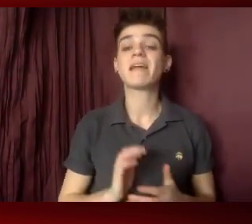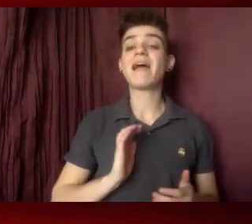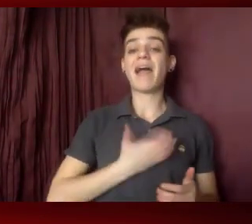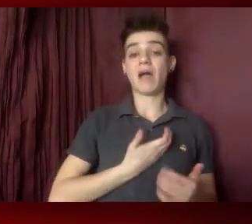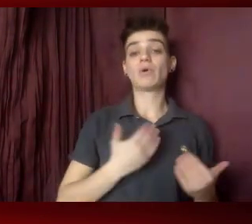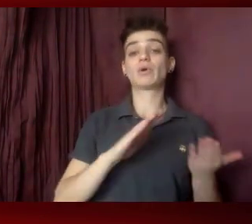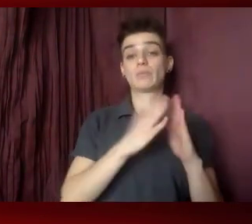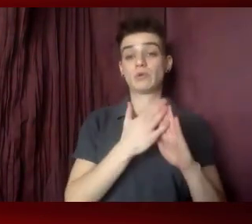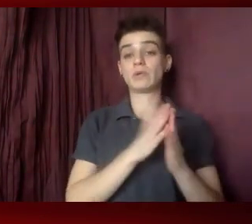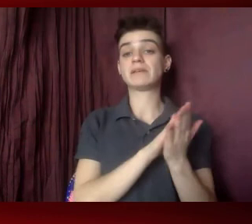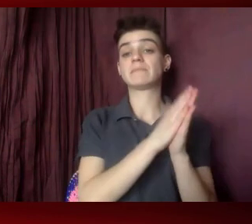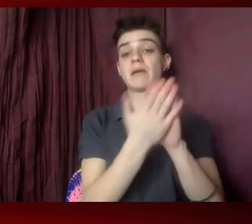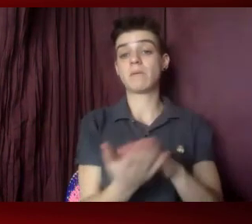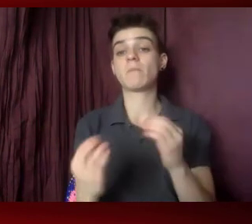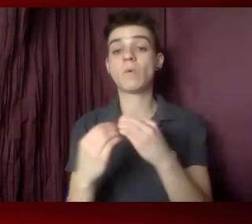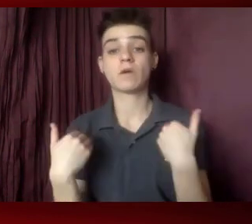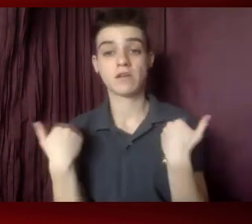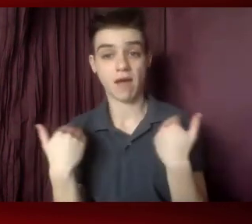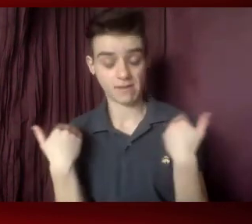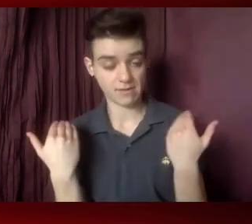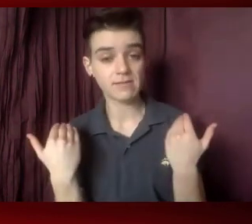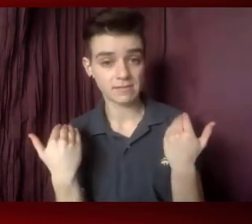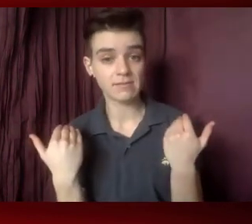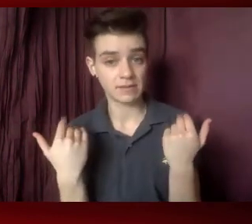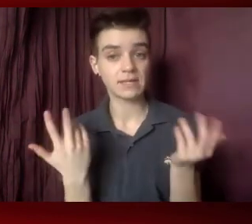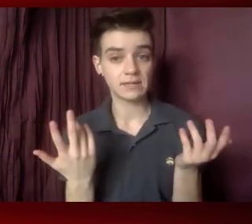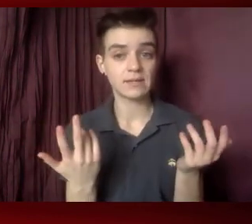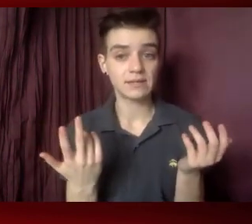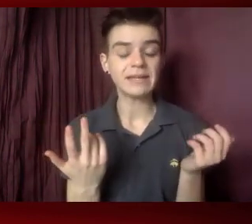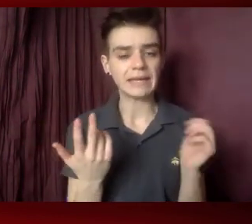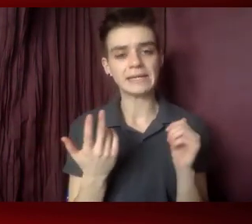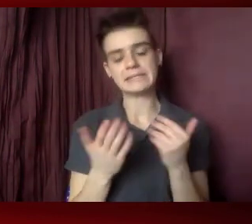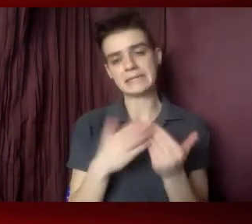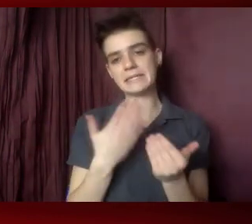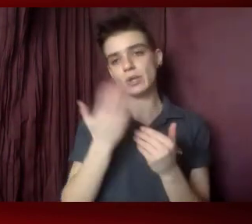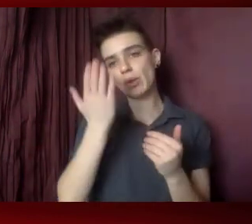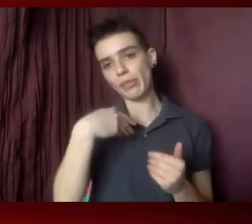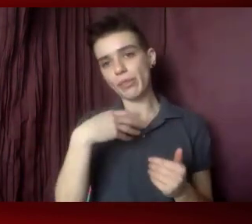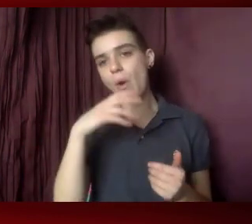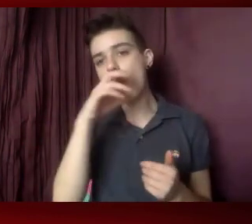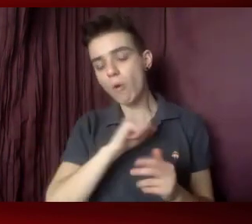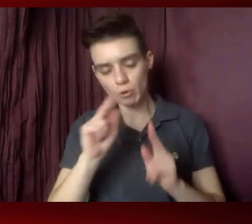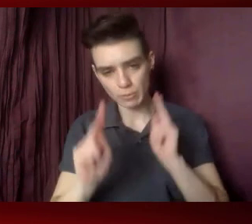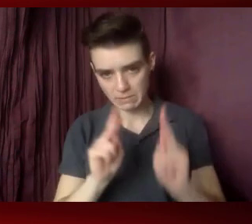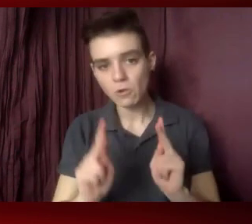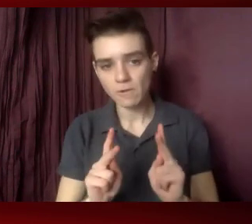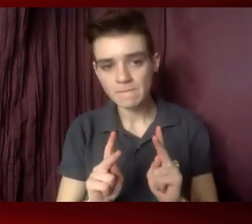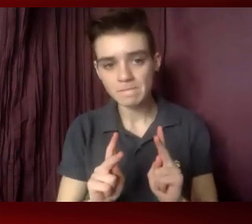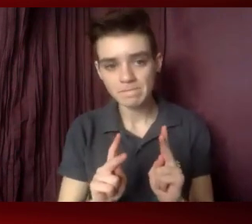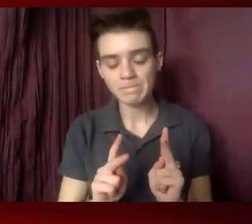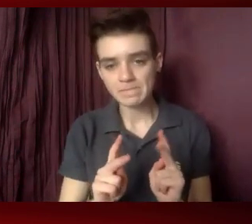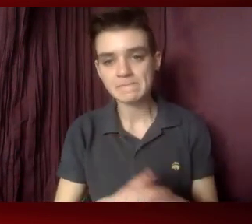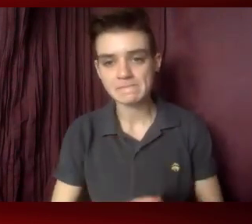it is often easy to overlook our elders, especially despite the fact that our